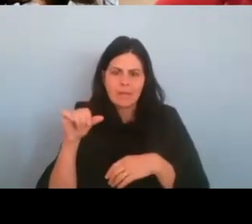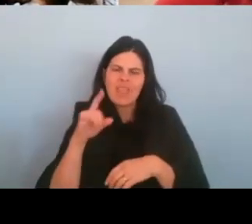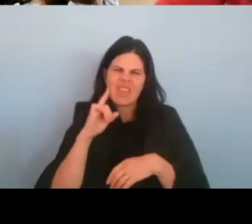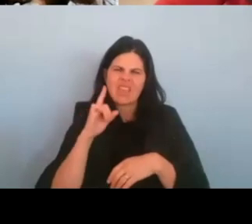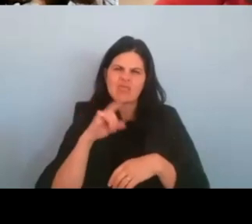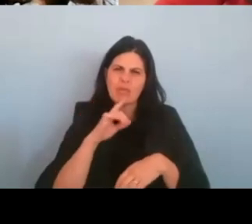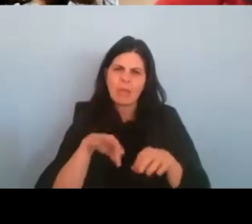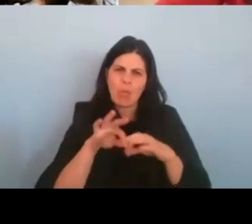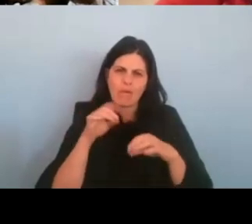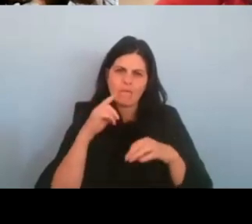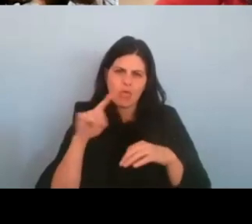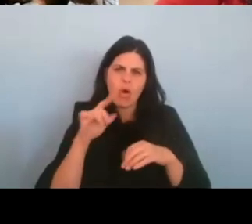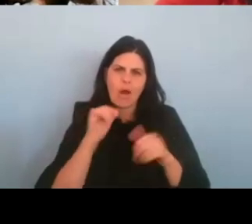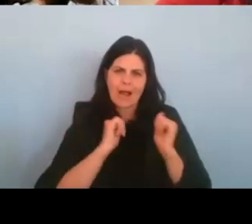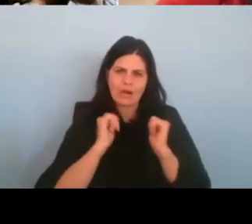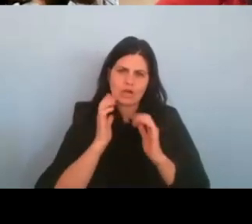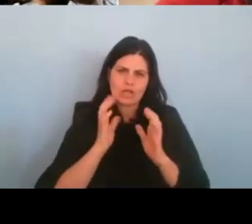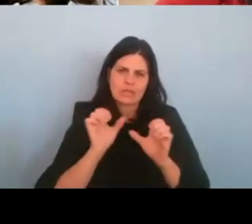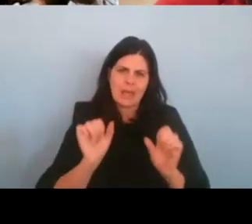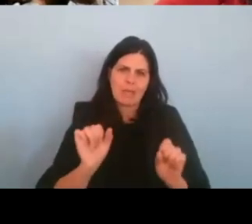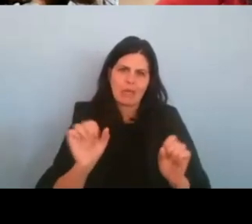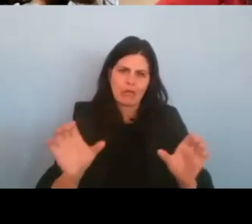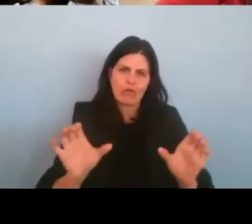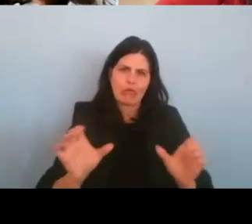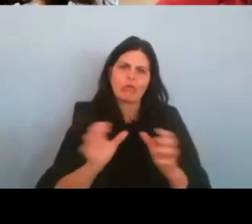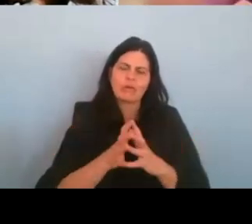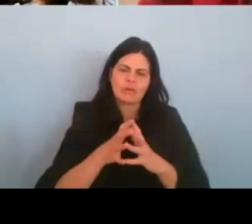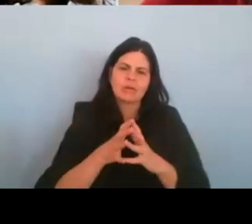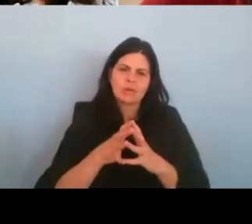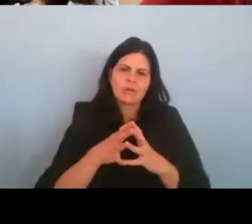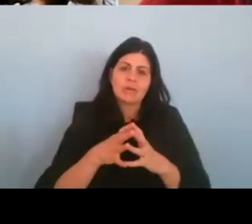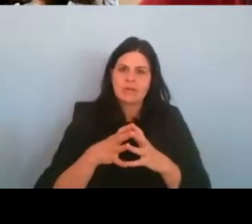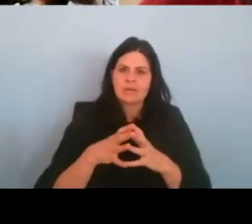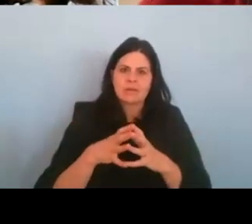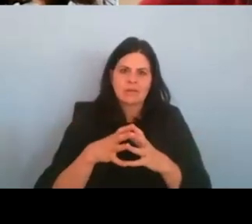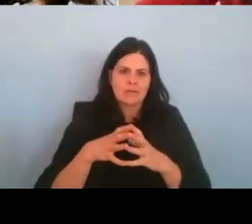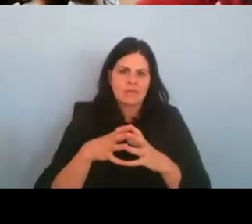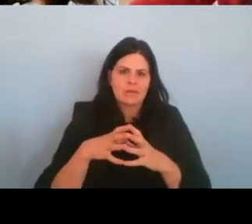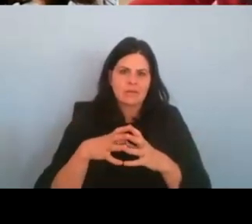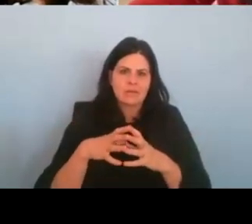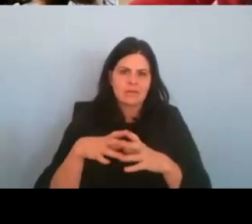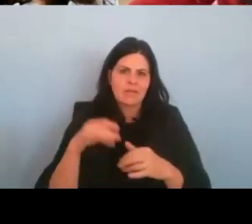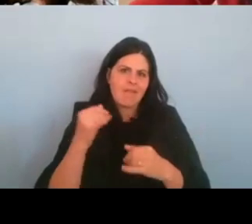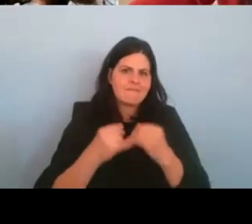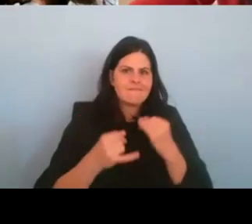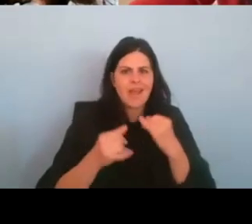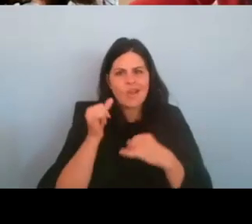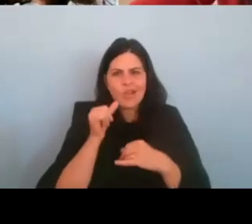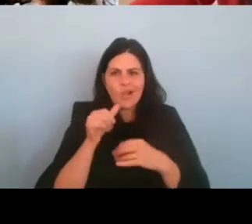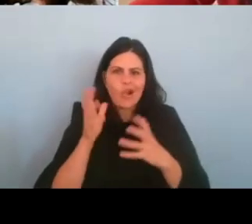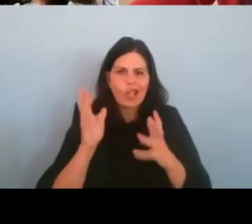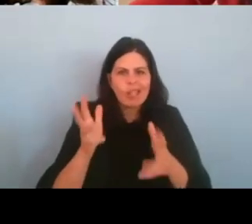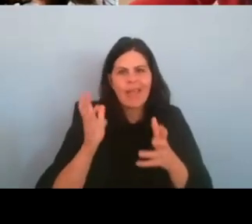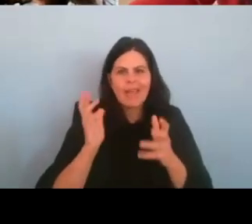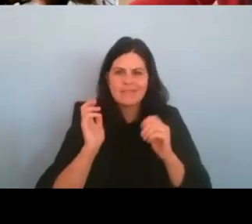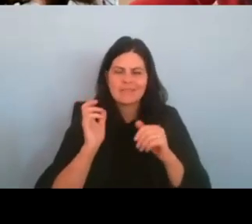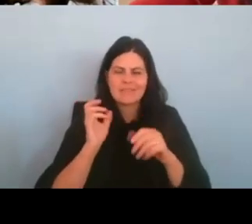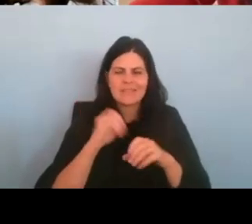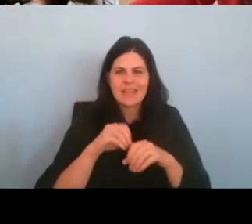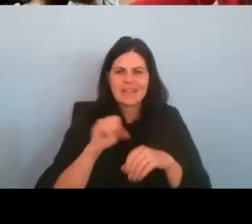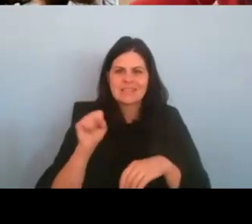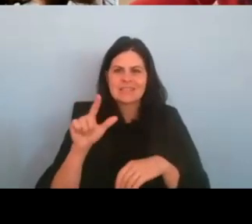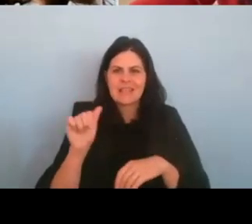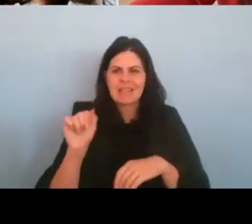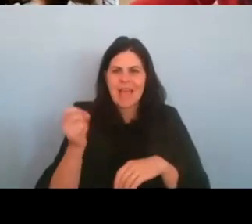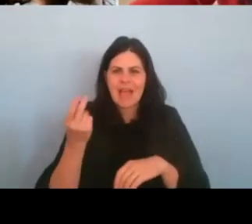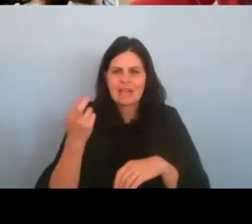for actors to be able to do, um, and such, and, you know, to be the final, the final girl left in a slasher film, you know, the survivor. Um, I, I,